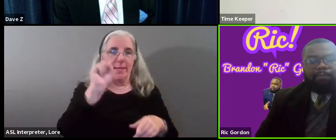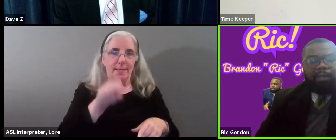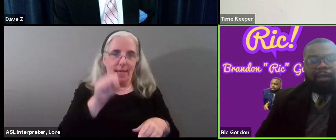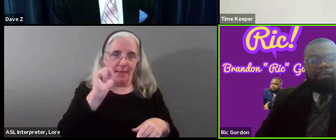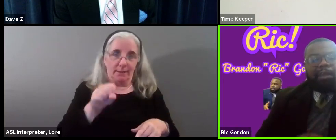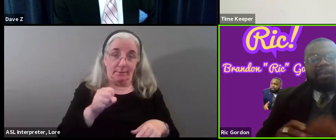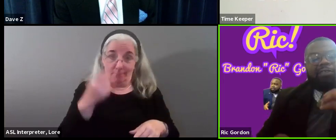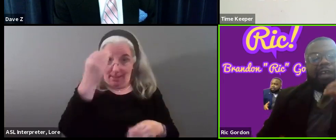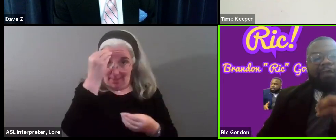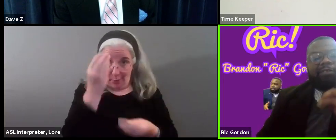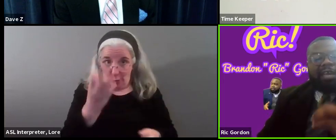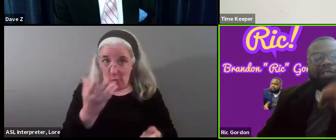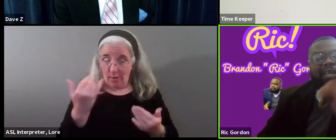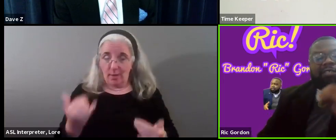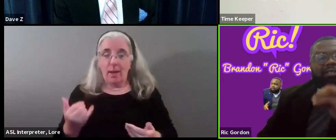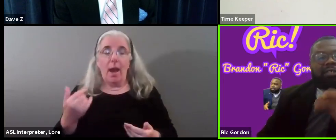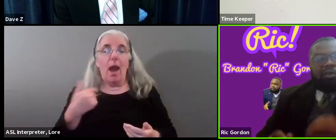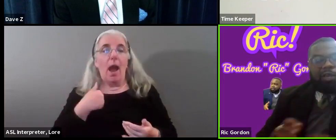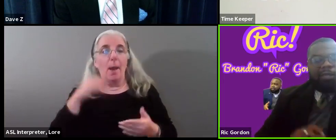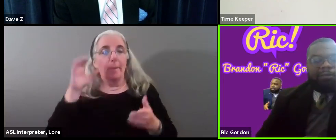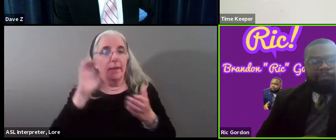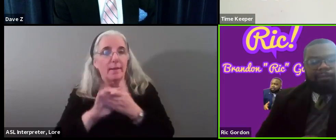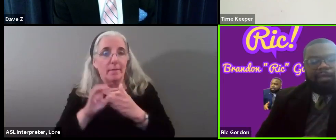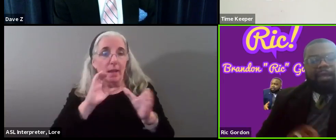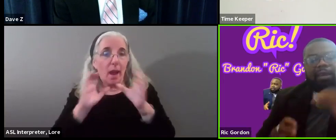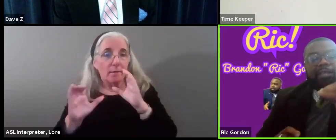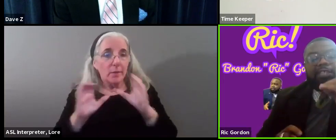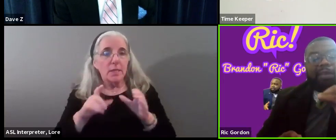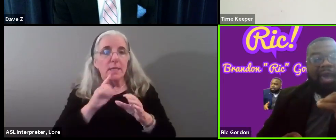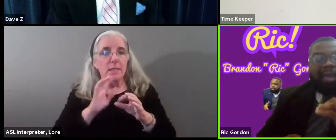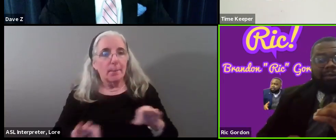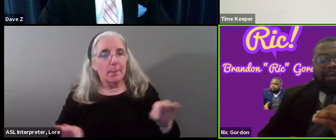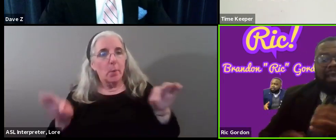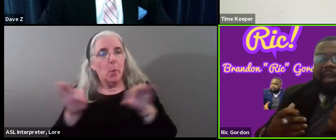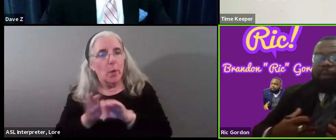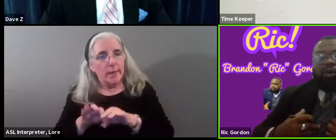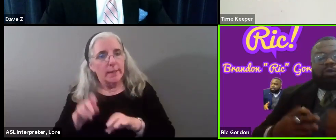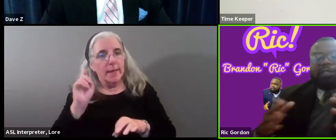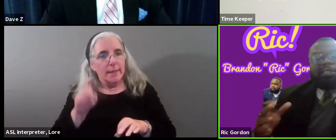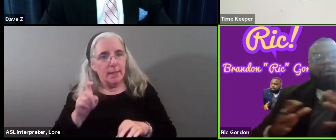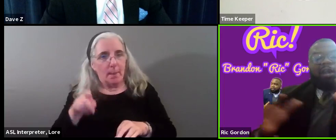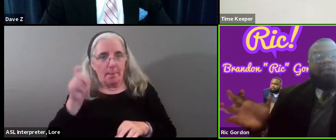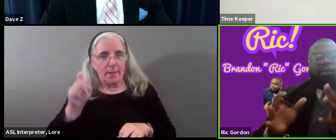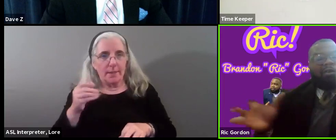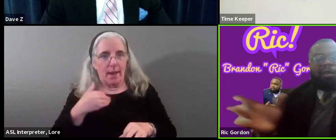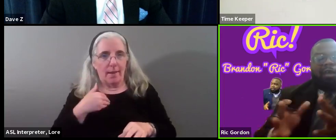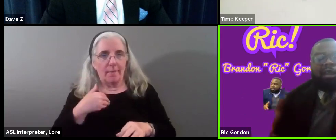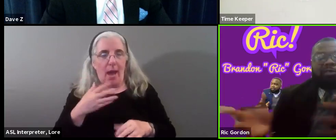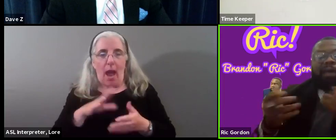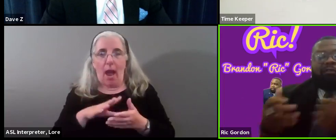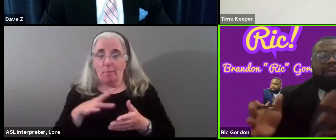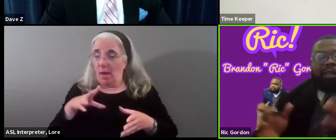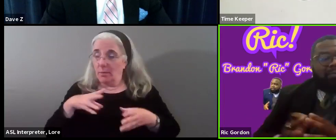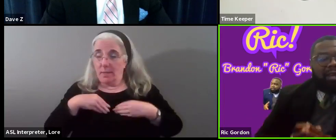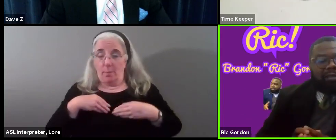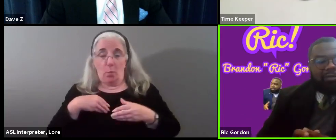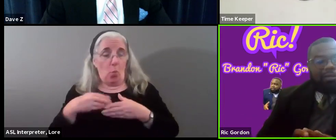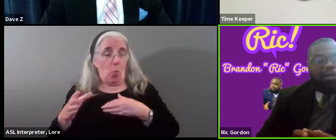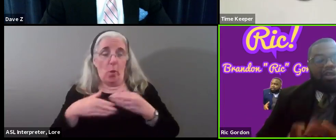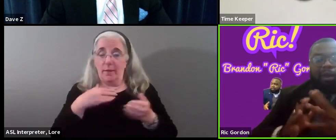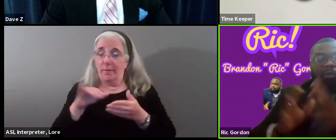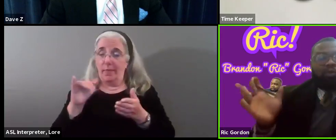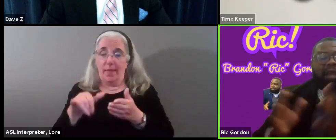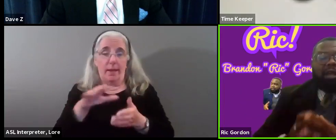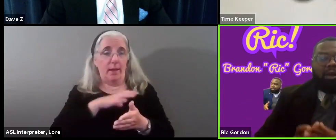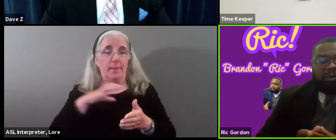right now because I believe the conversation is necessary. It needs to be had. And I'm willing to accept whatever comes back from that committee,